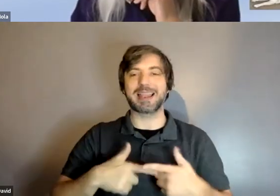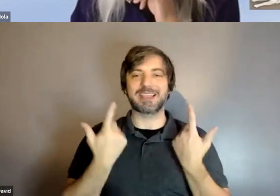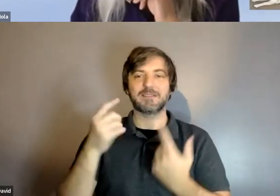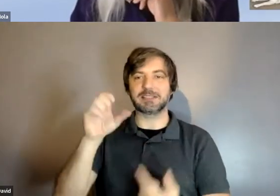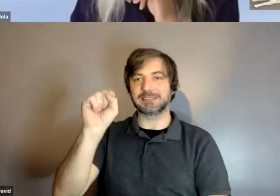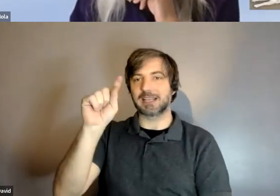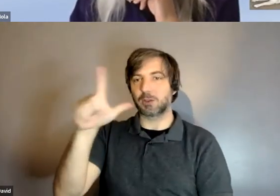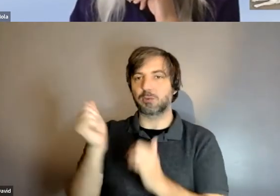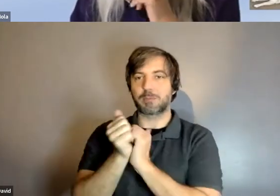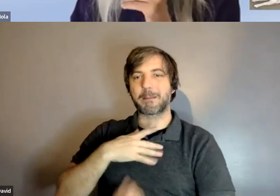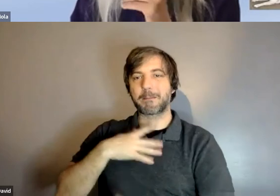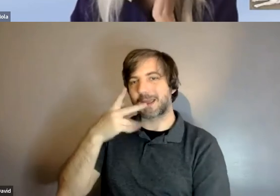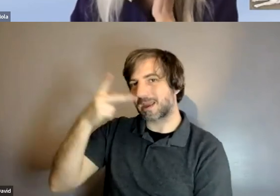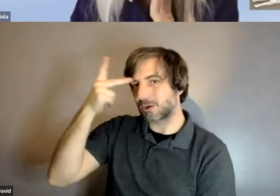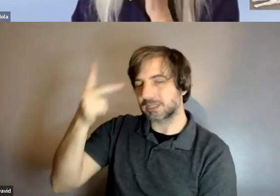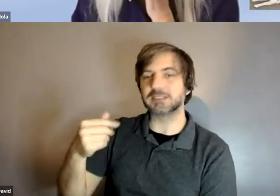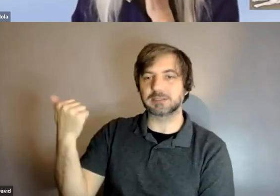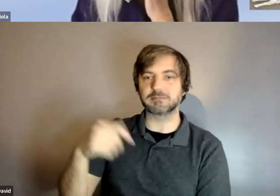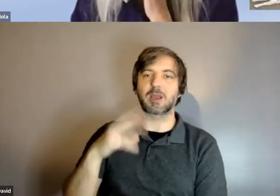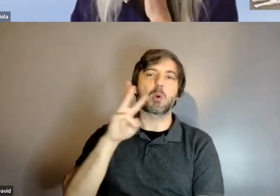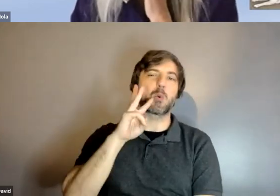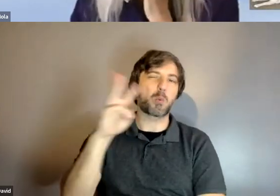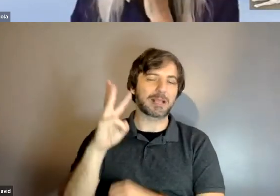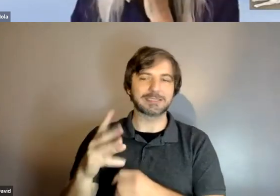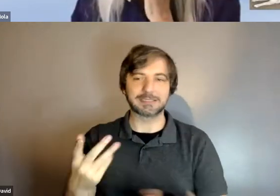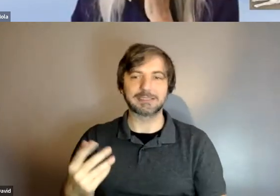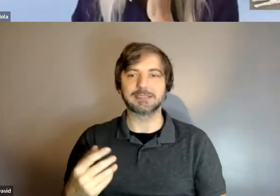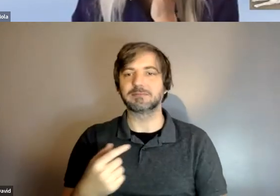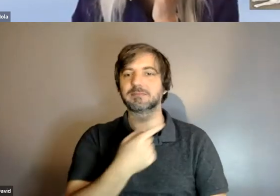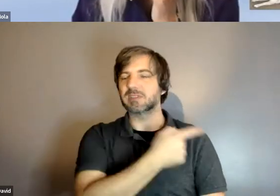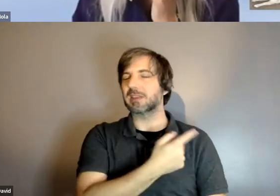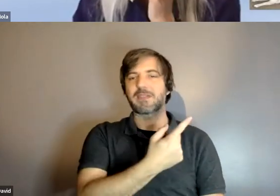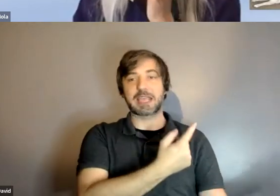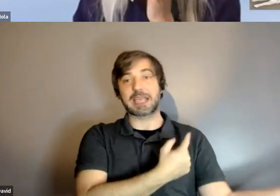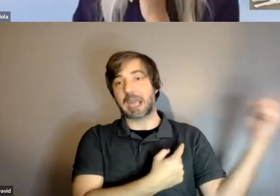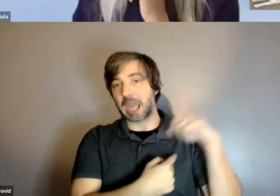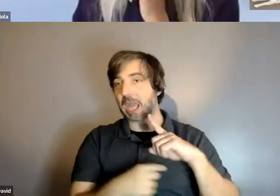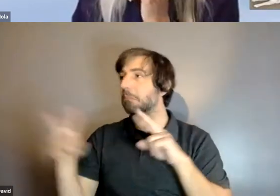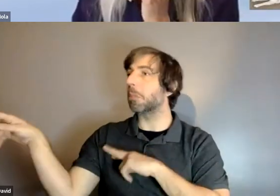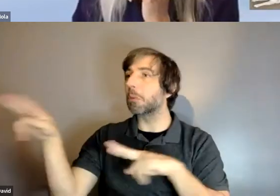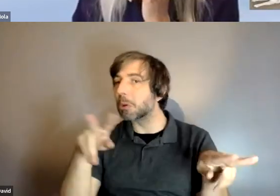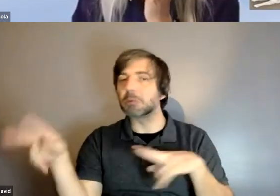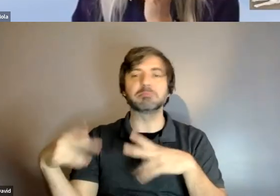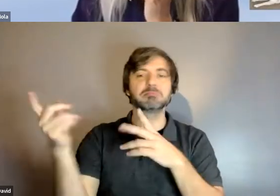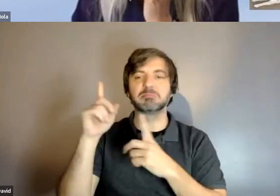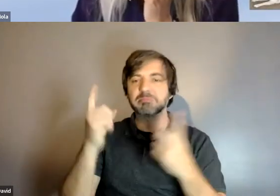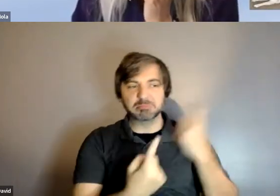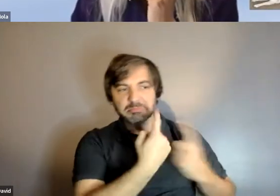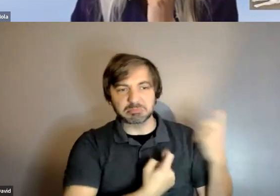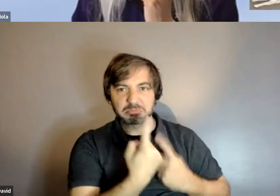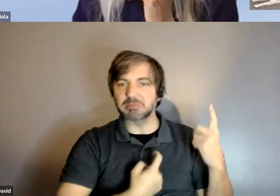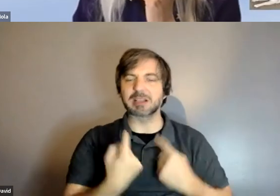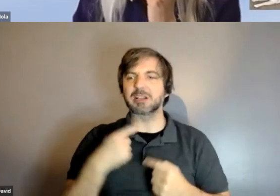and they've they've kind of just did a comprehensive interview question was there any selections any preference how fast do you walk